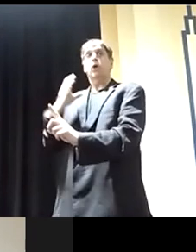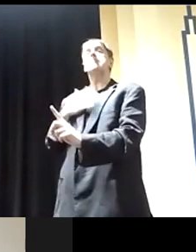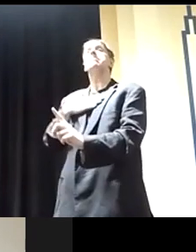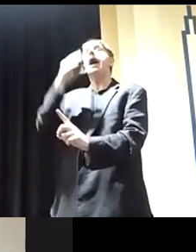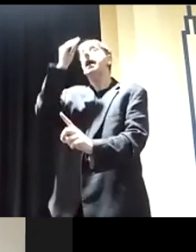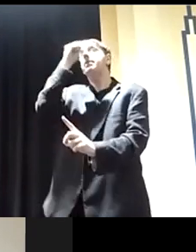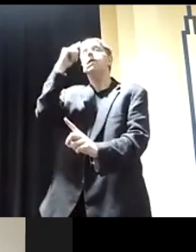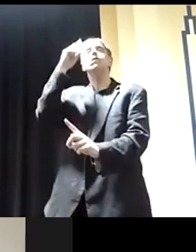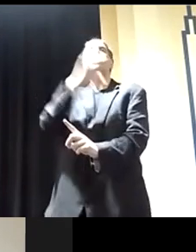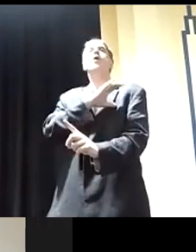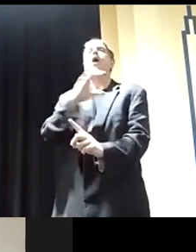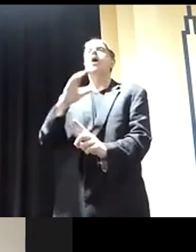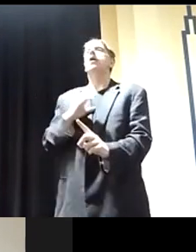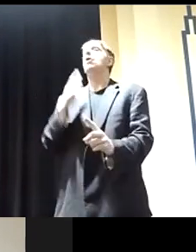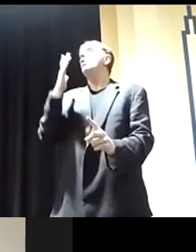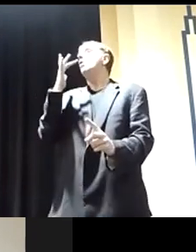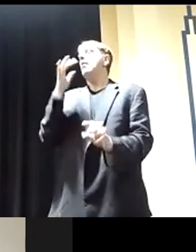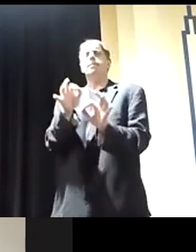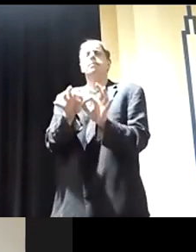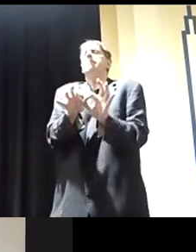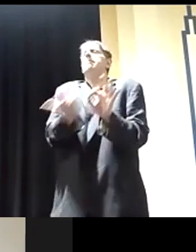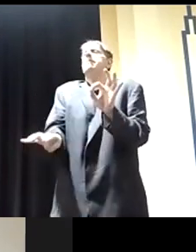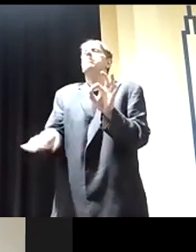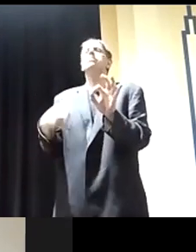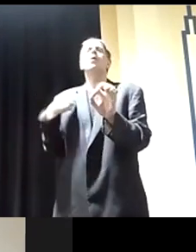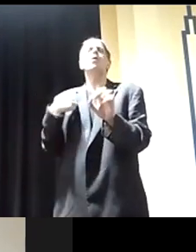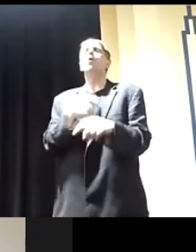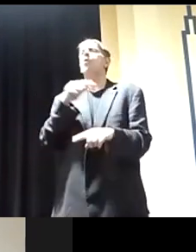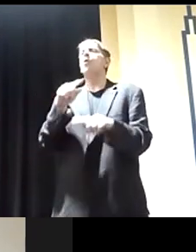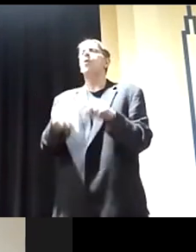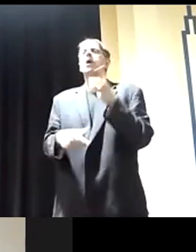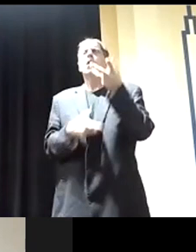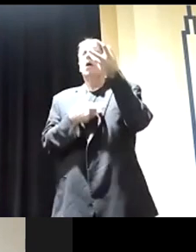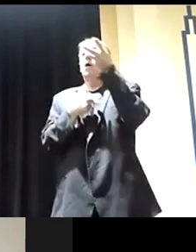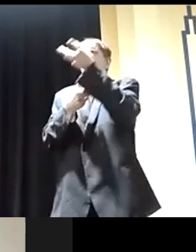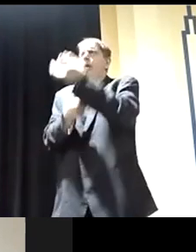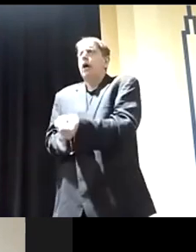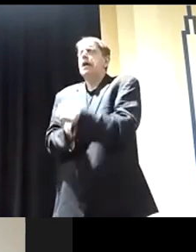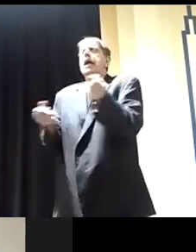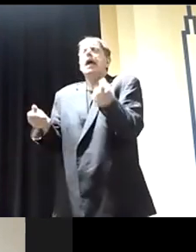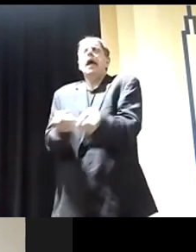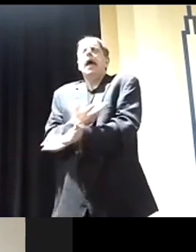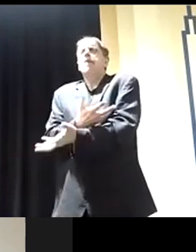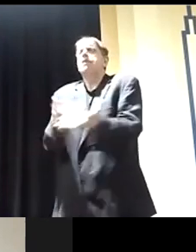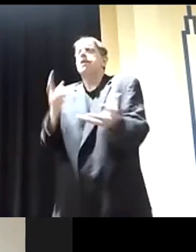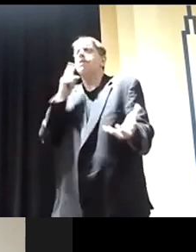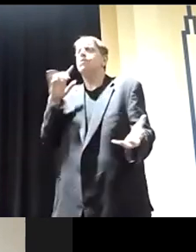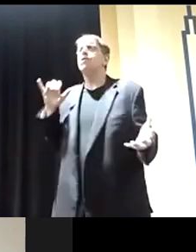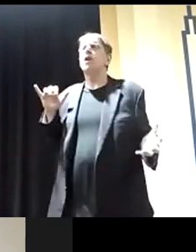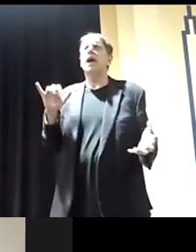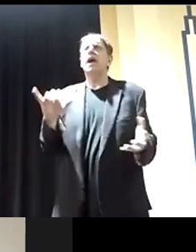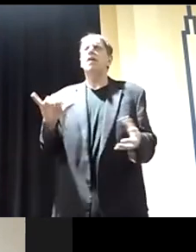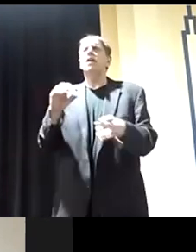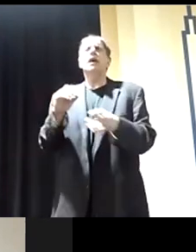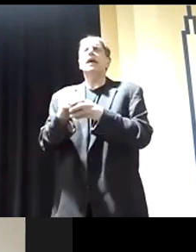the simple fact of the matter is that we can't invest our blood and treasure indefinitely in any